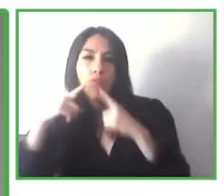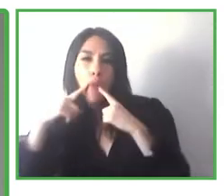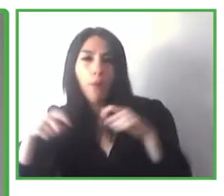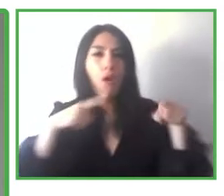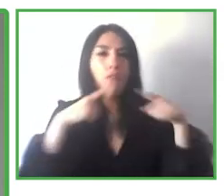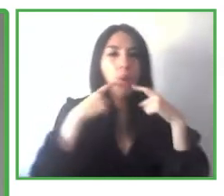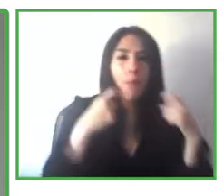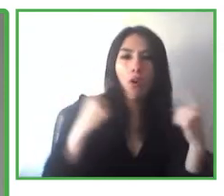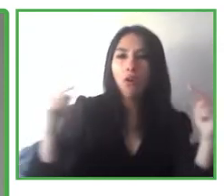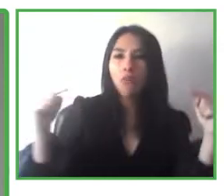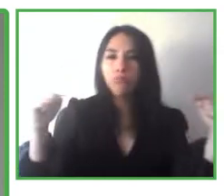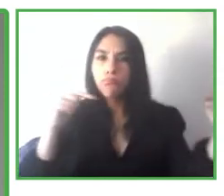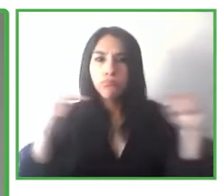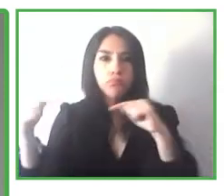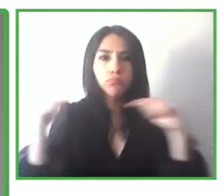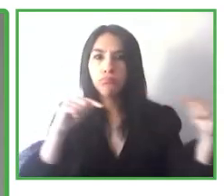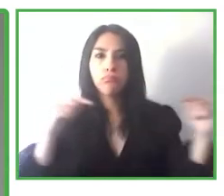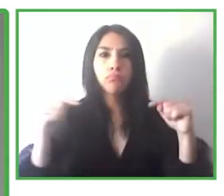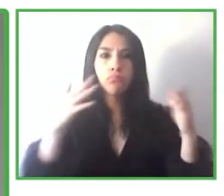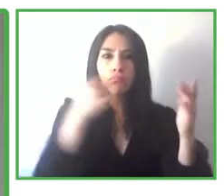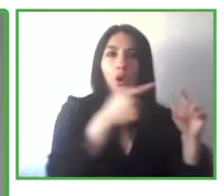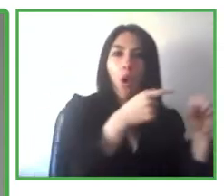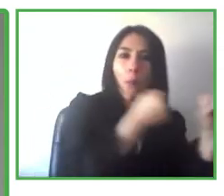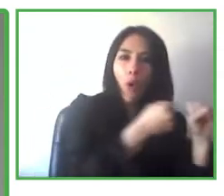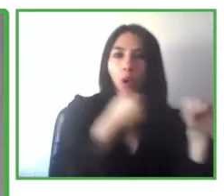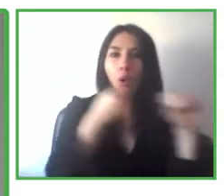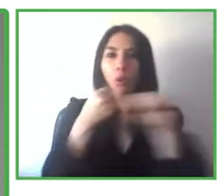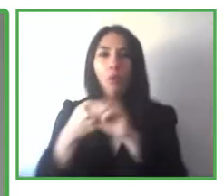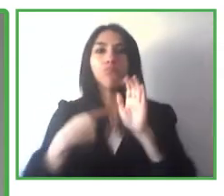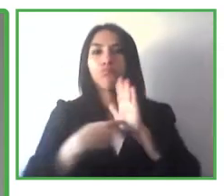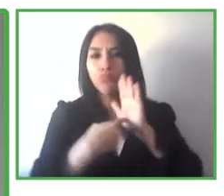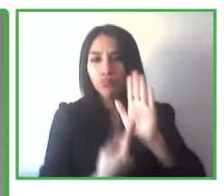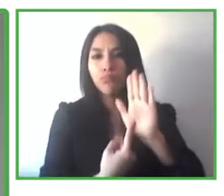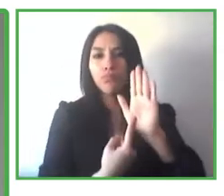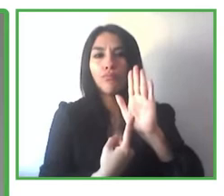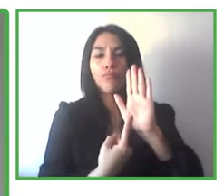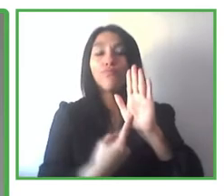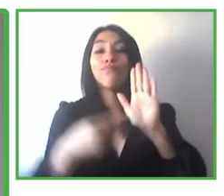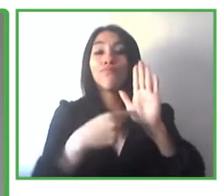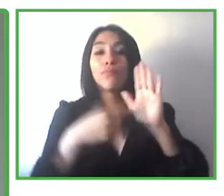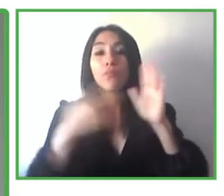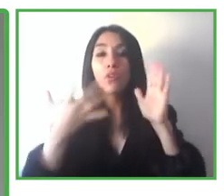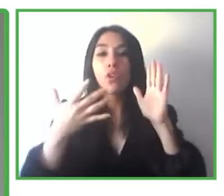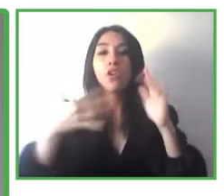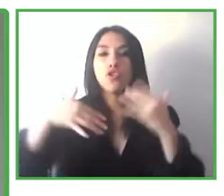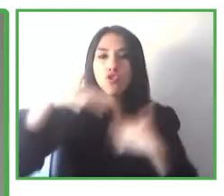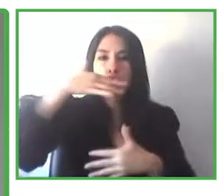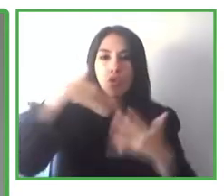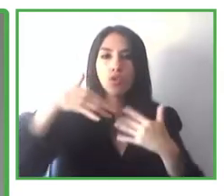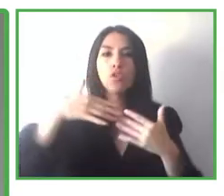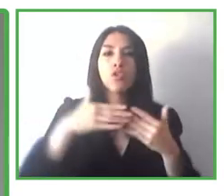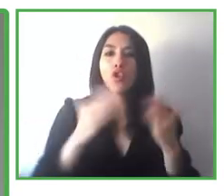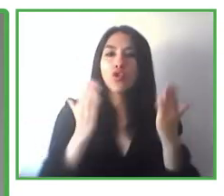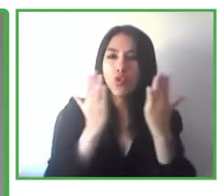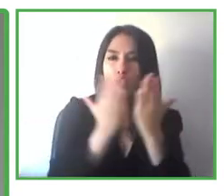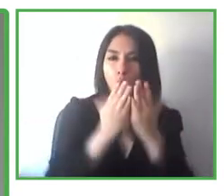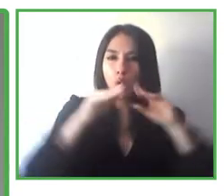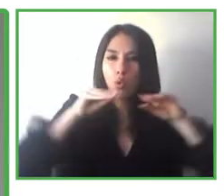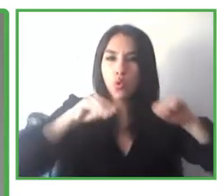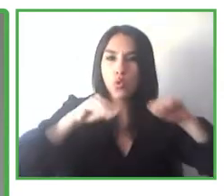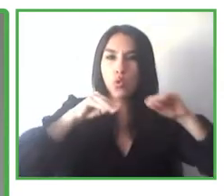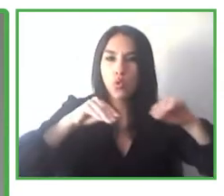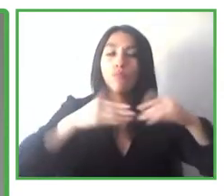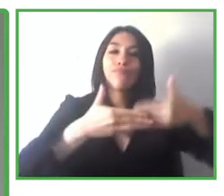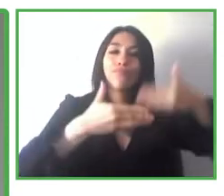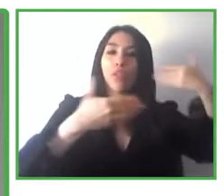will join us throughout the session and will be sharing with us the case studies, as I said it